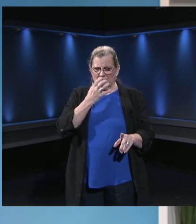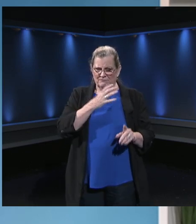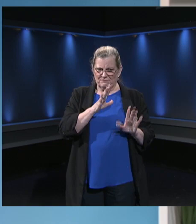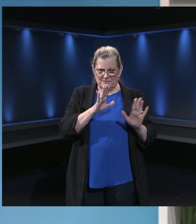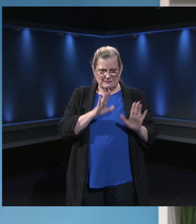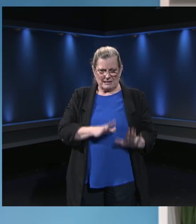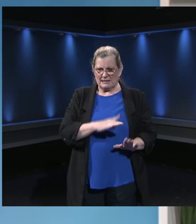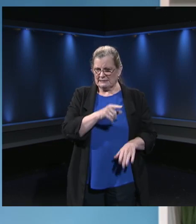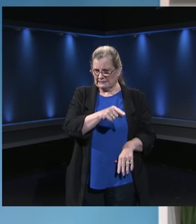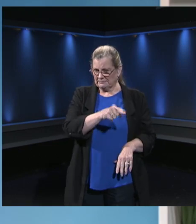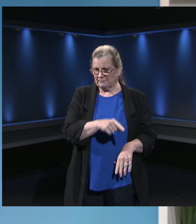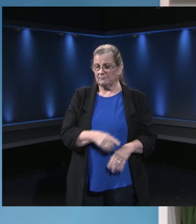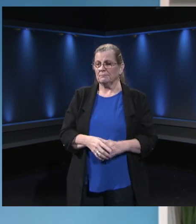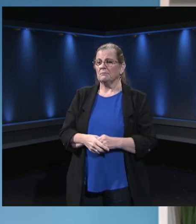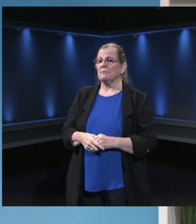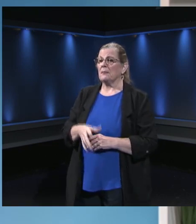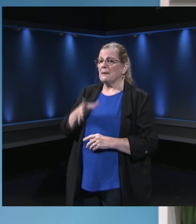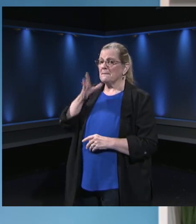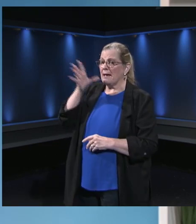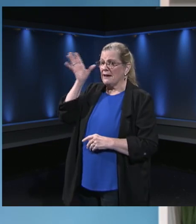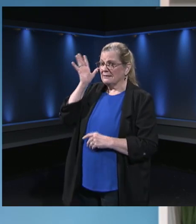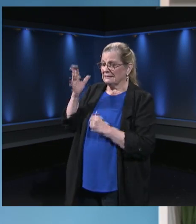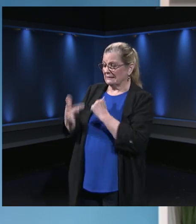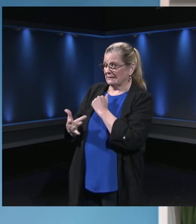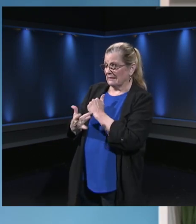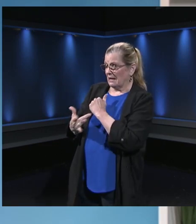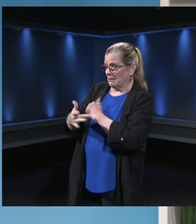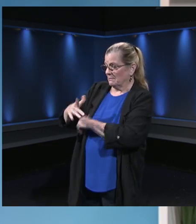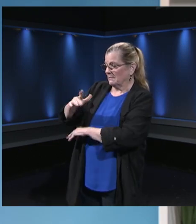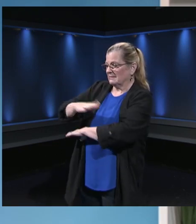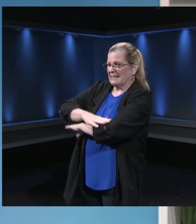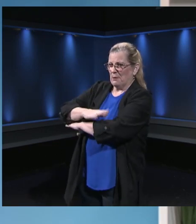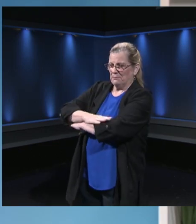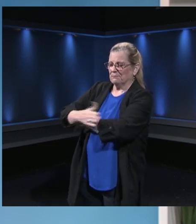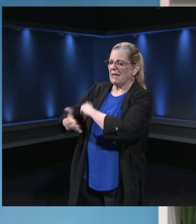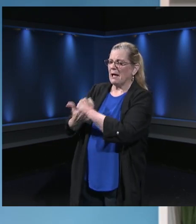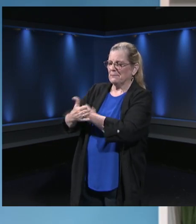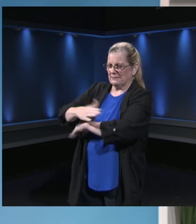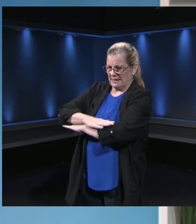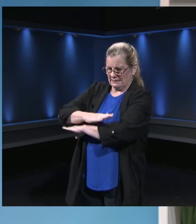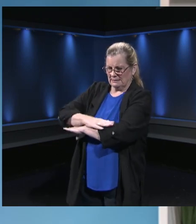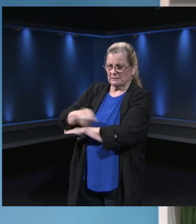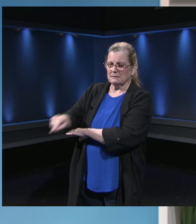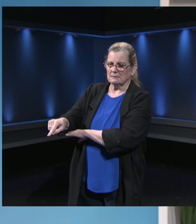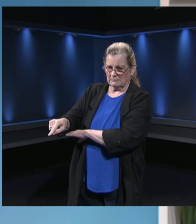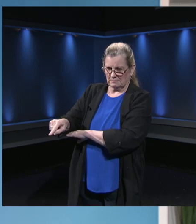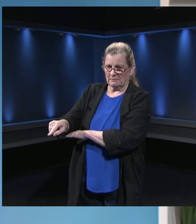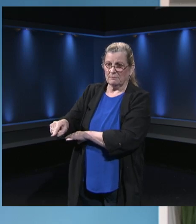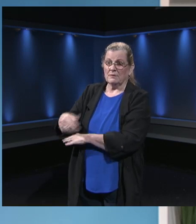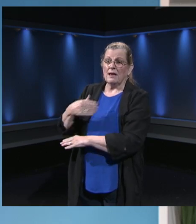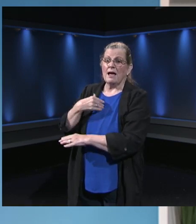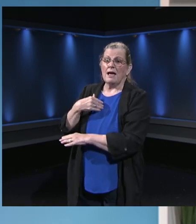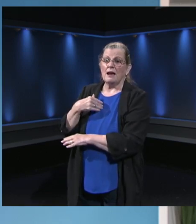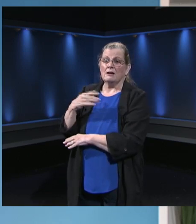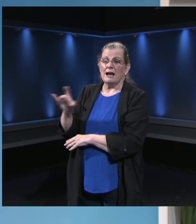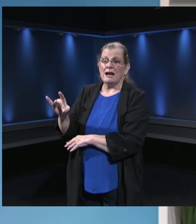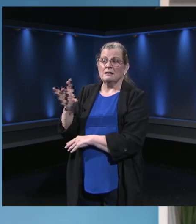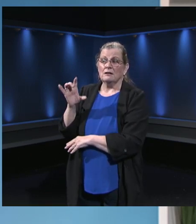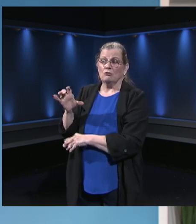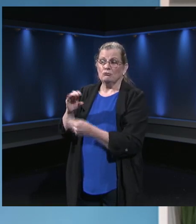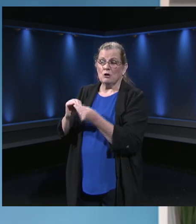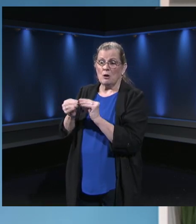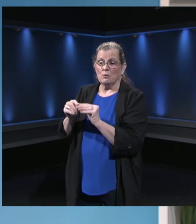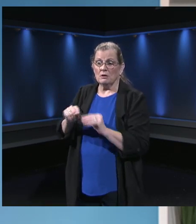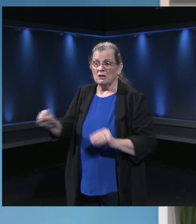a parent technology help desk, which has its own 800 number of parent technology help desk. Yes, sir. own 800 number?